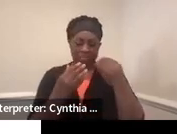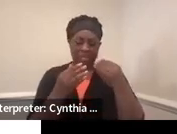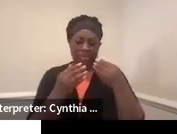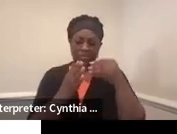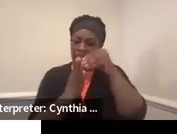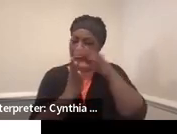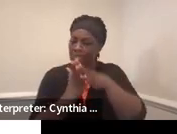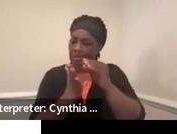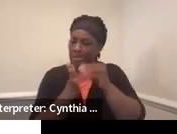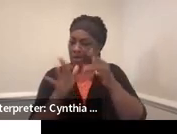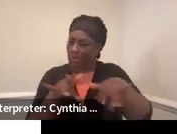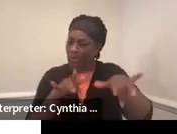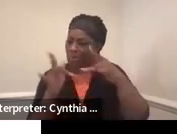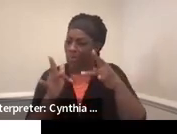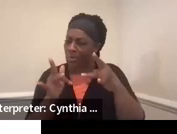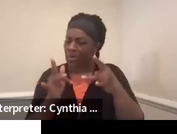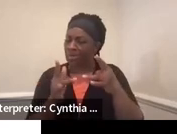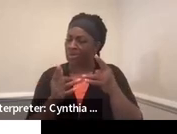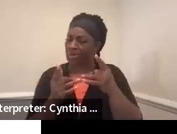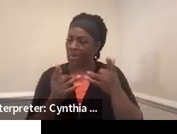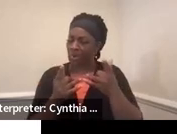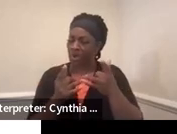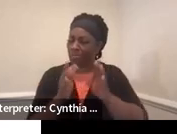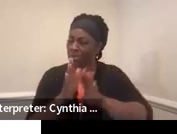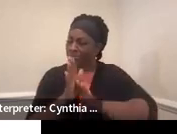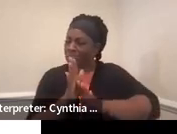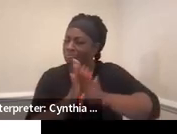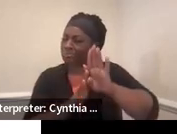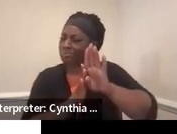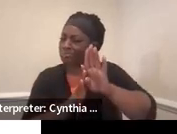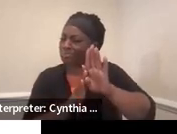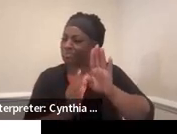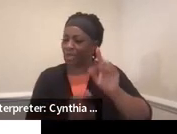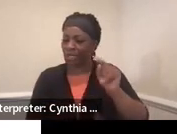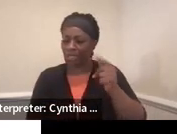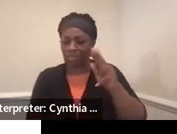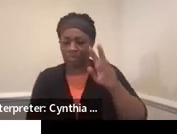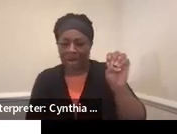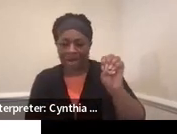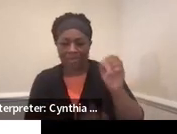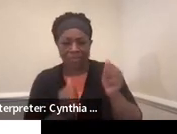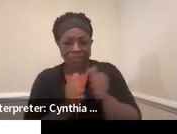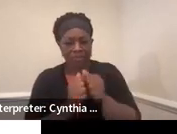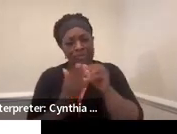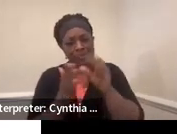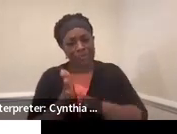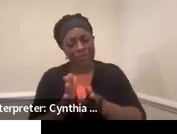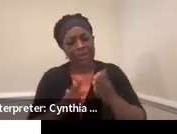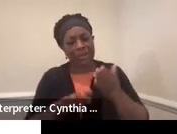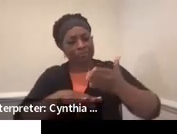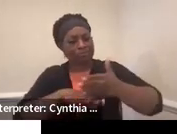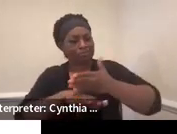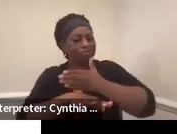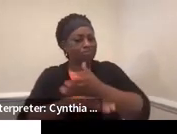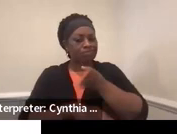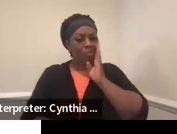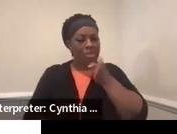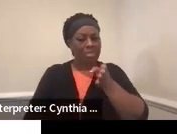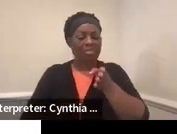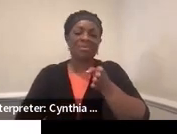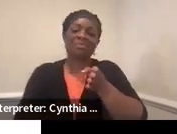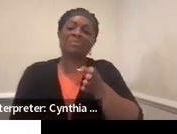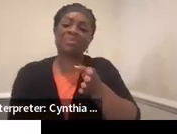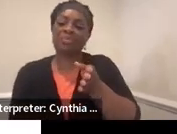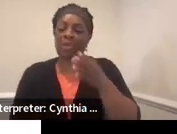and we do something with it, helps us thrive what we're doing with with the student. So